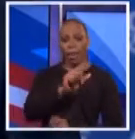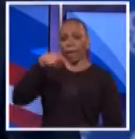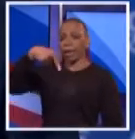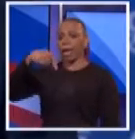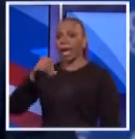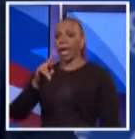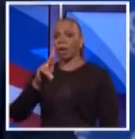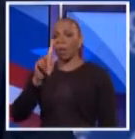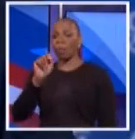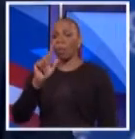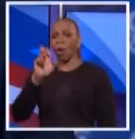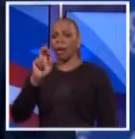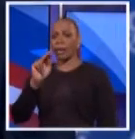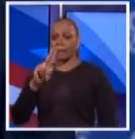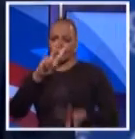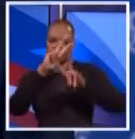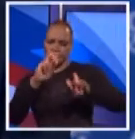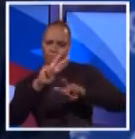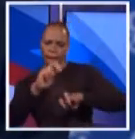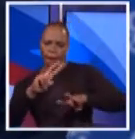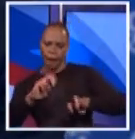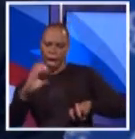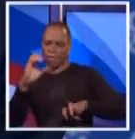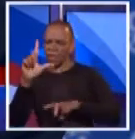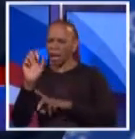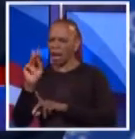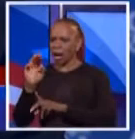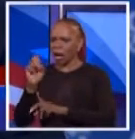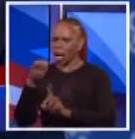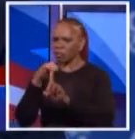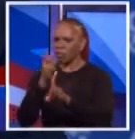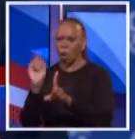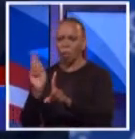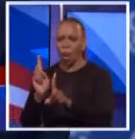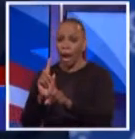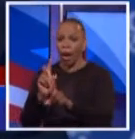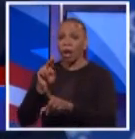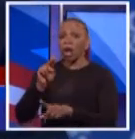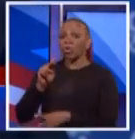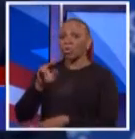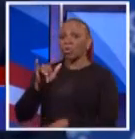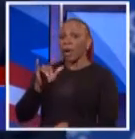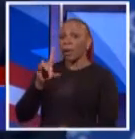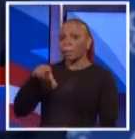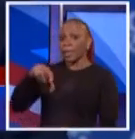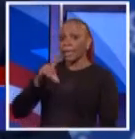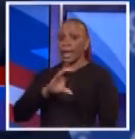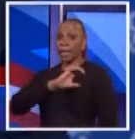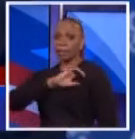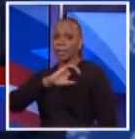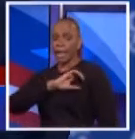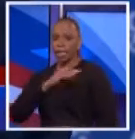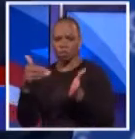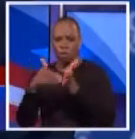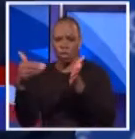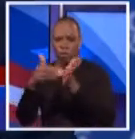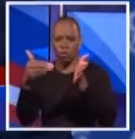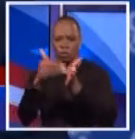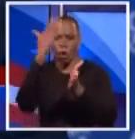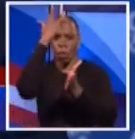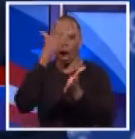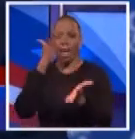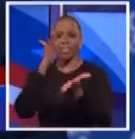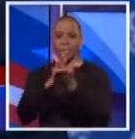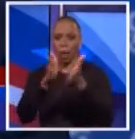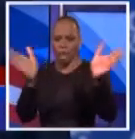go analyze where the claims are coming from. Right now, the NYPD has a huge number of claims, people suing the NYPD, because of stop and frisk